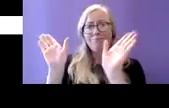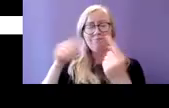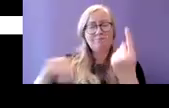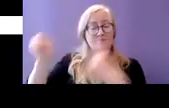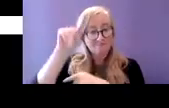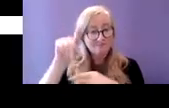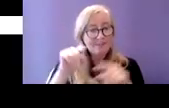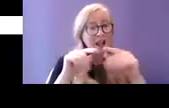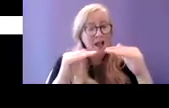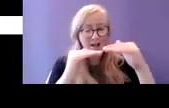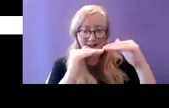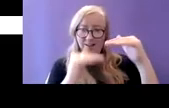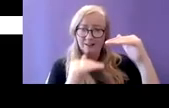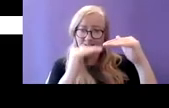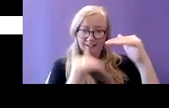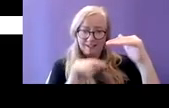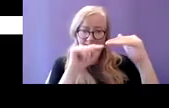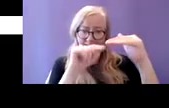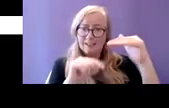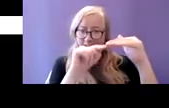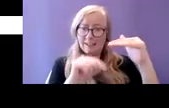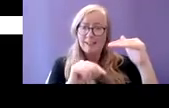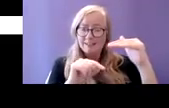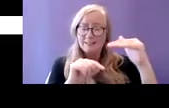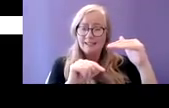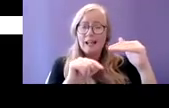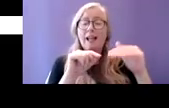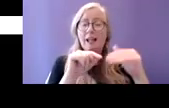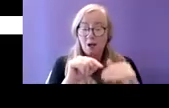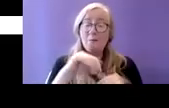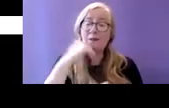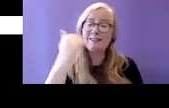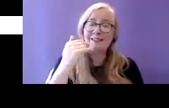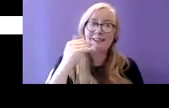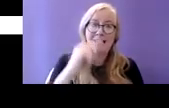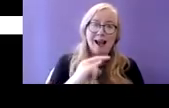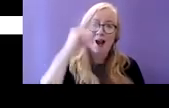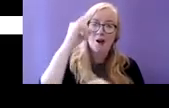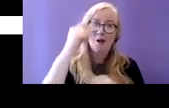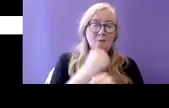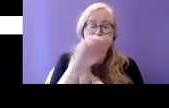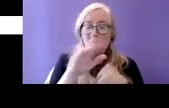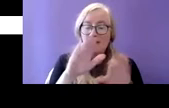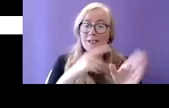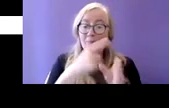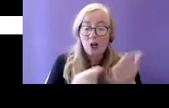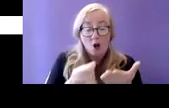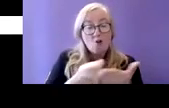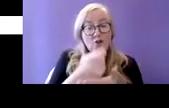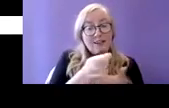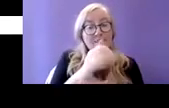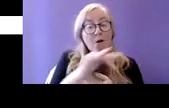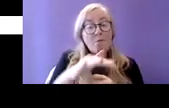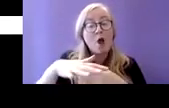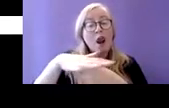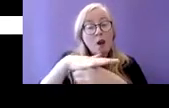in terms of the higher proportion of persons with disabilities who are renting from a local authority also notably